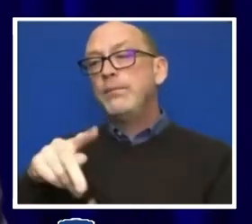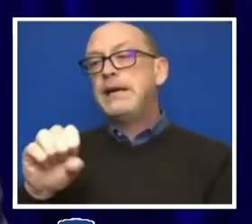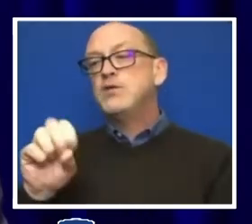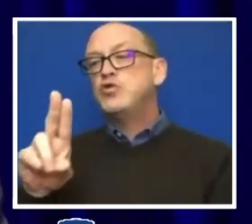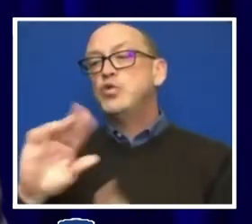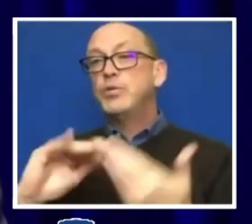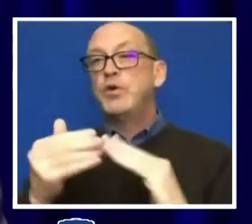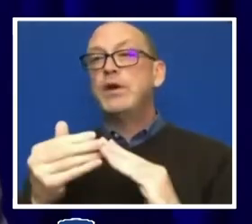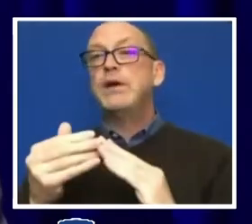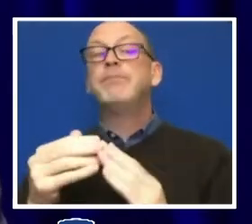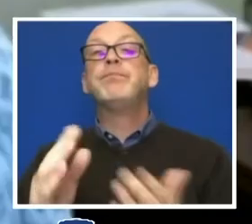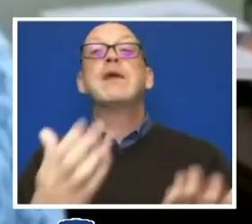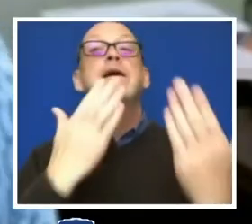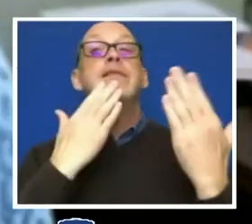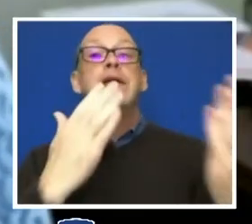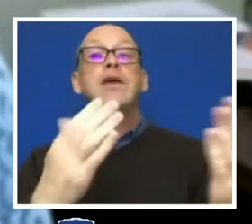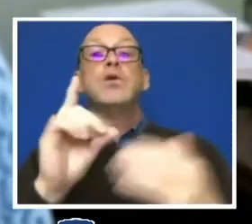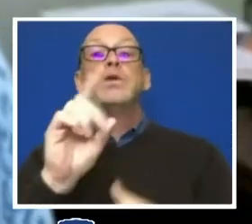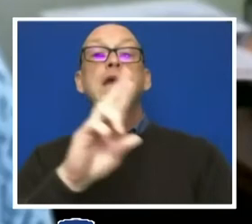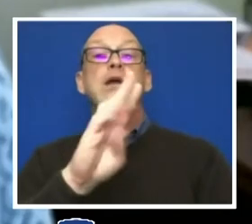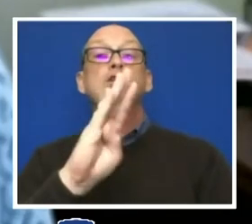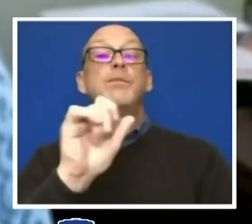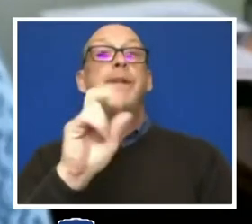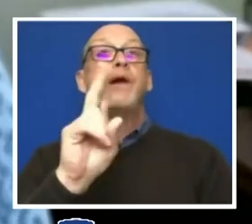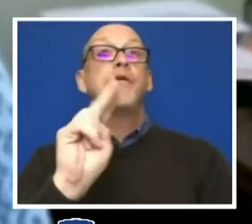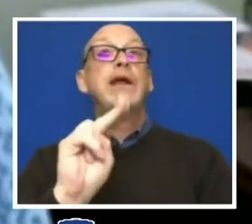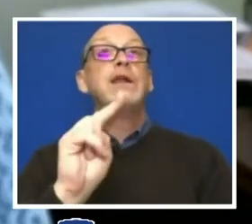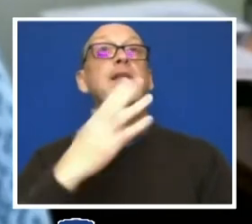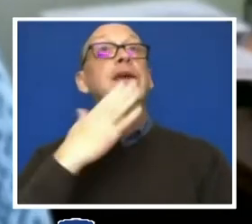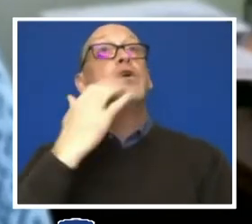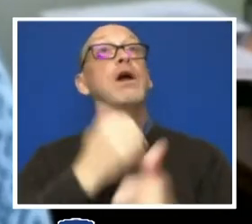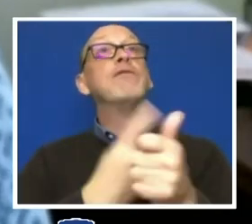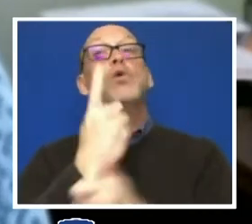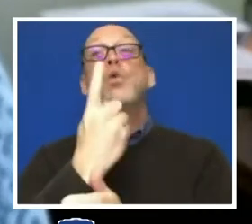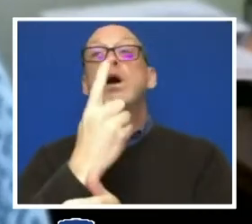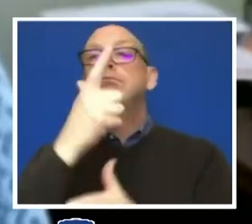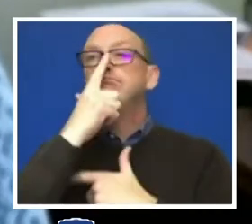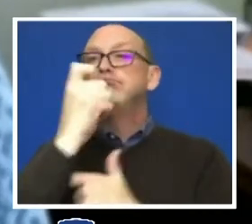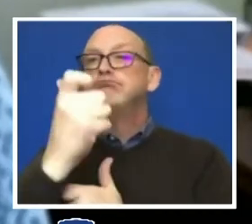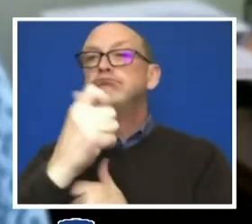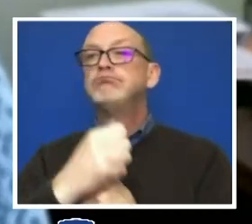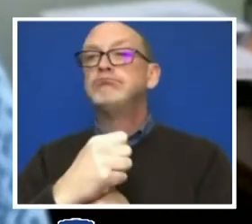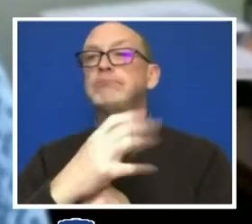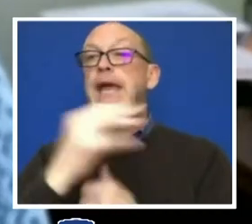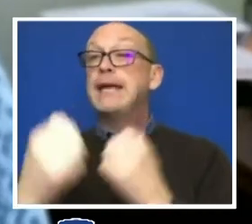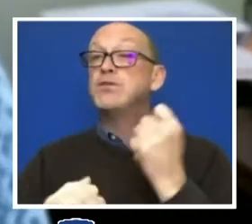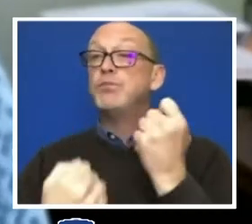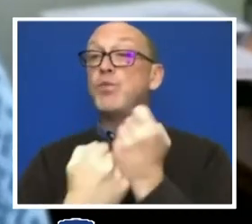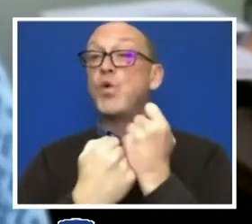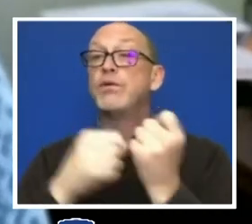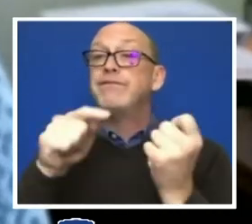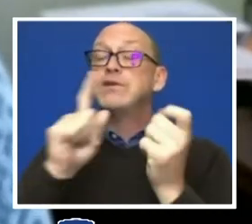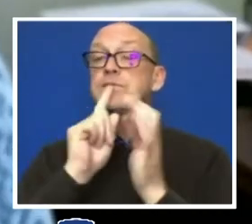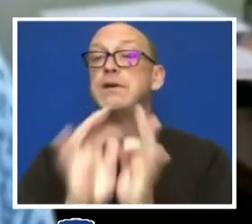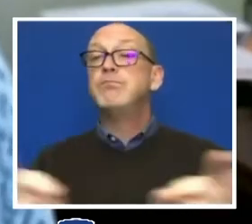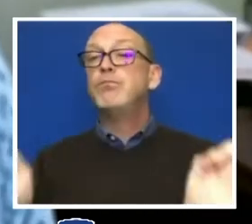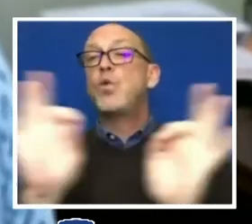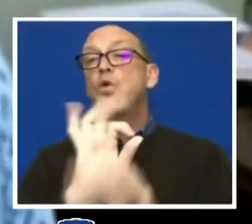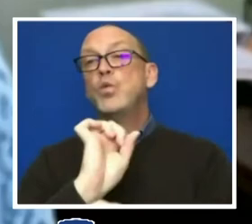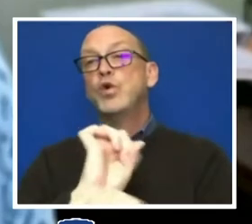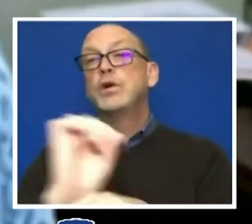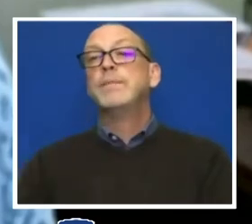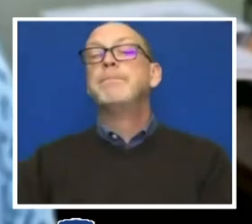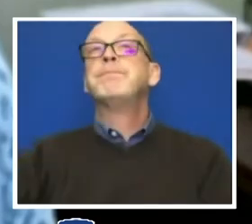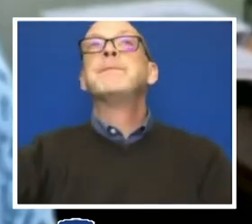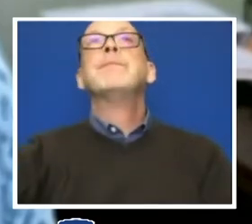Well, thank you, Dr. Barron, and thank you, everyone, for being interested in and supportive of this very important work. So